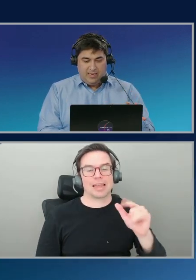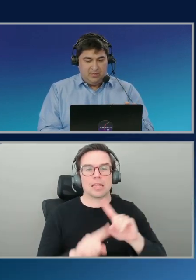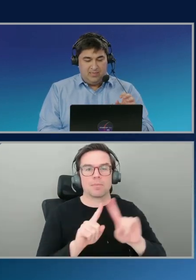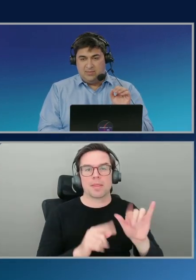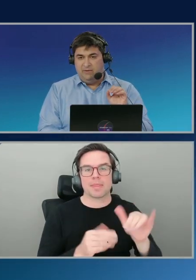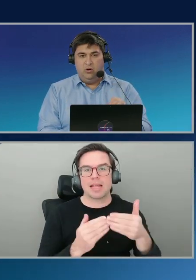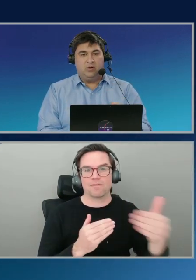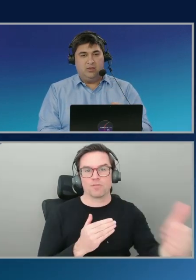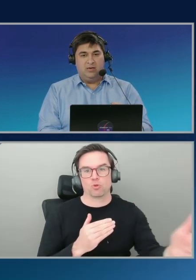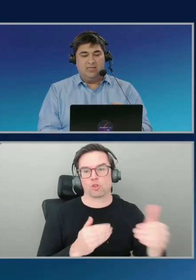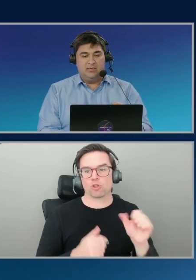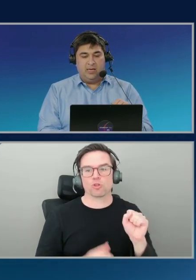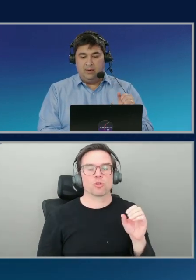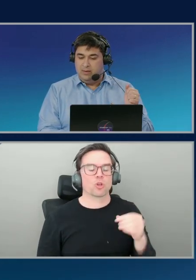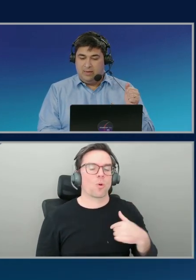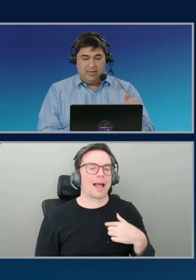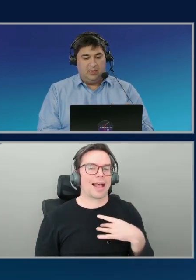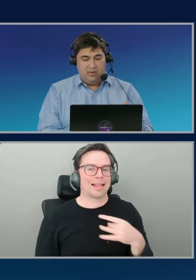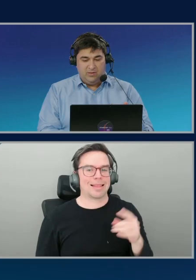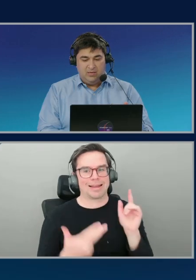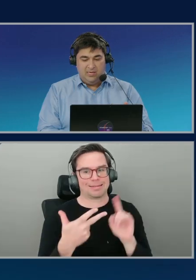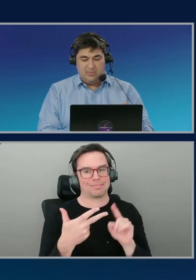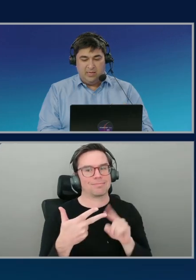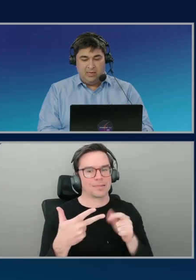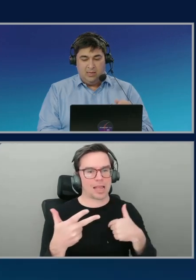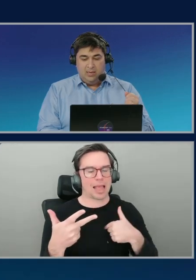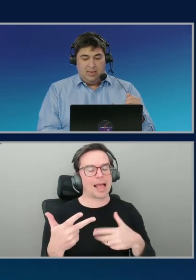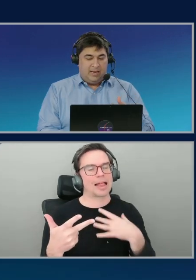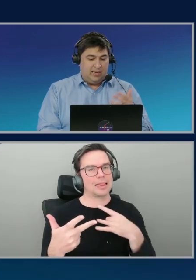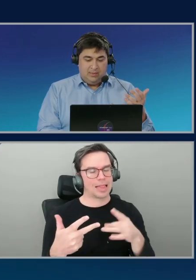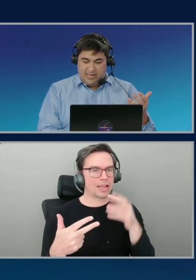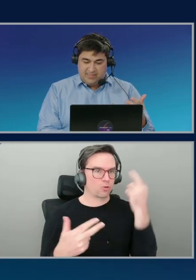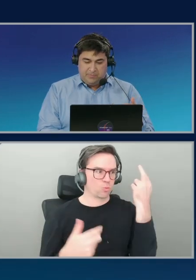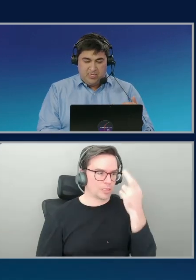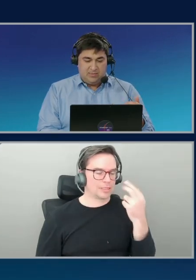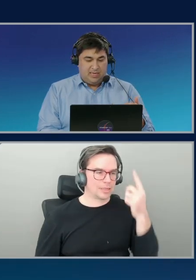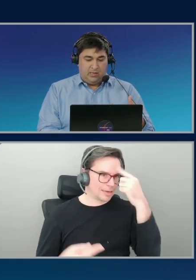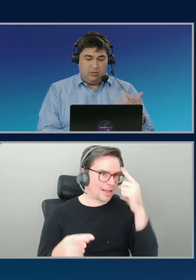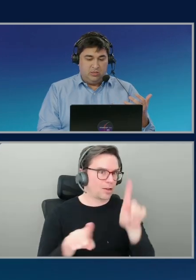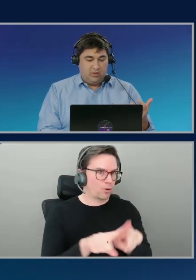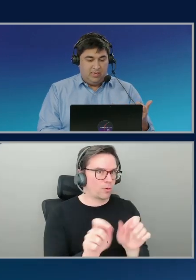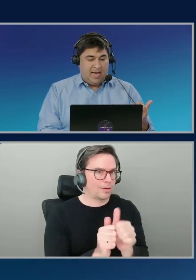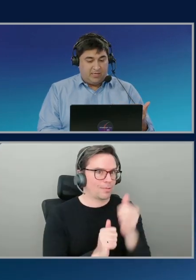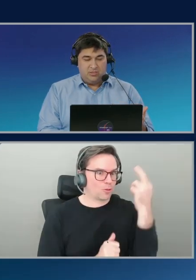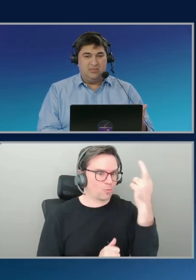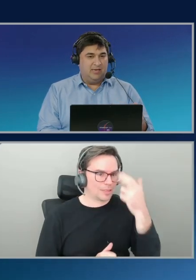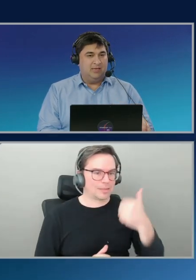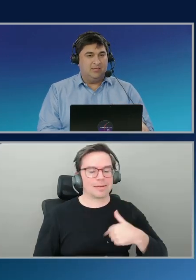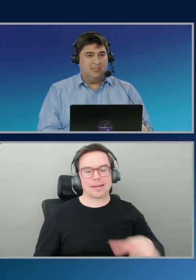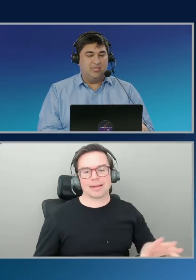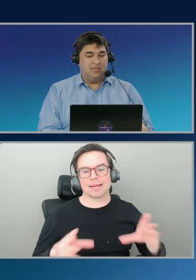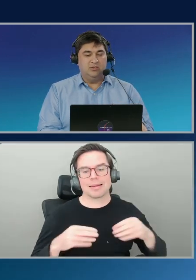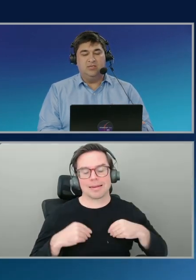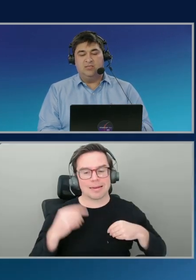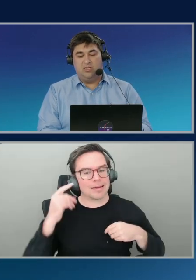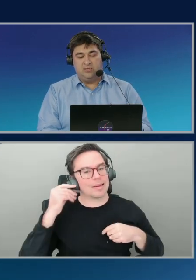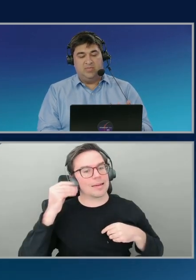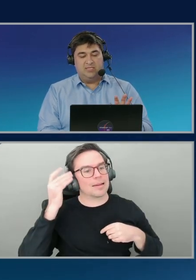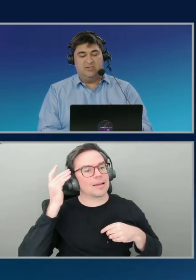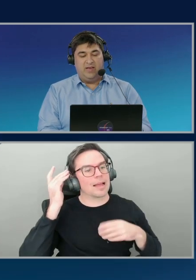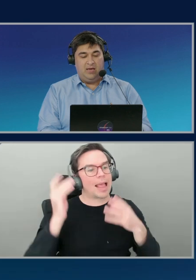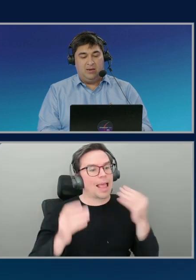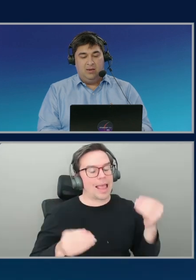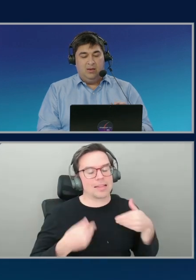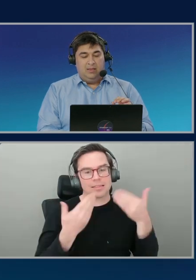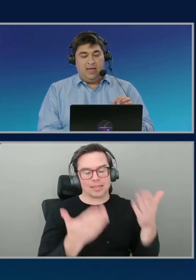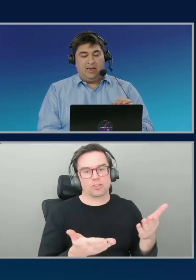want to do. I like this. I've looked at the reasoning. I agree with the reasoning. And I can accept this. I can also look at the actions that it is suggesting. So this is awesome.